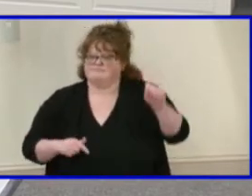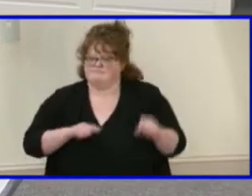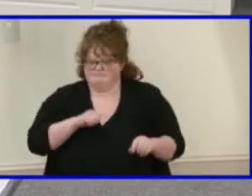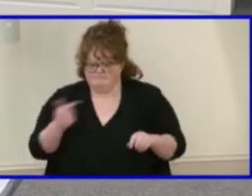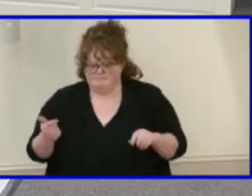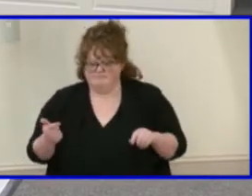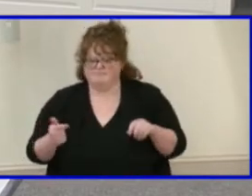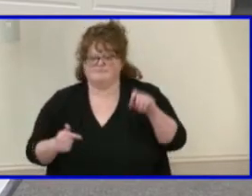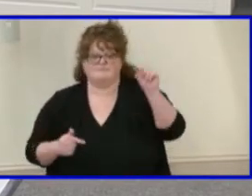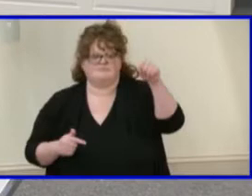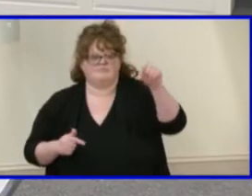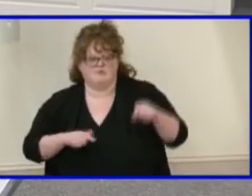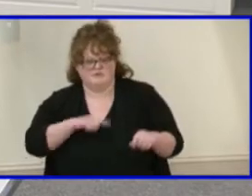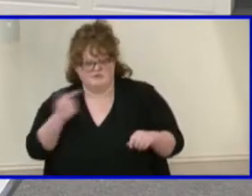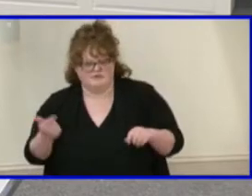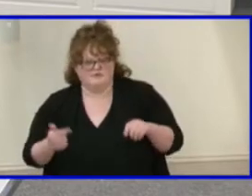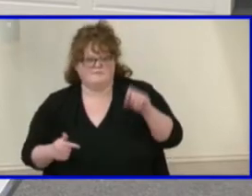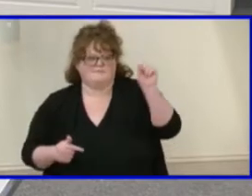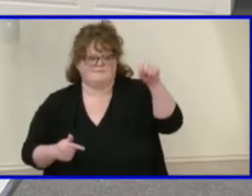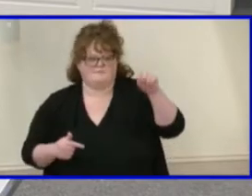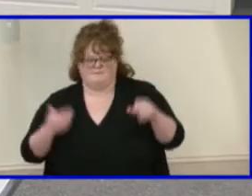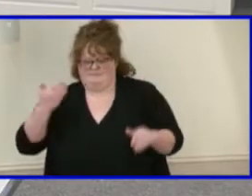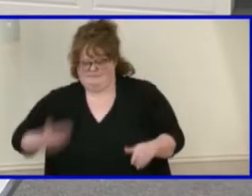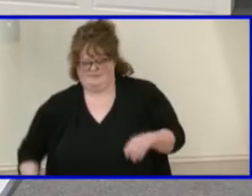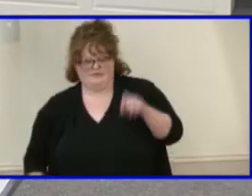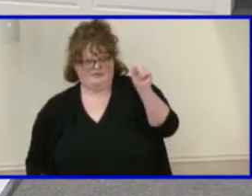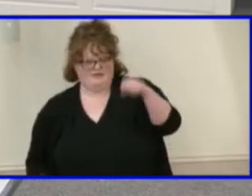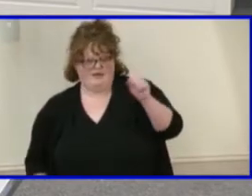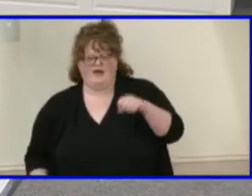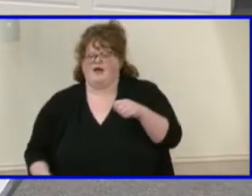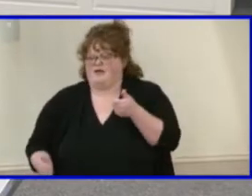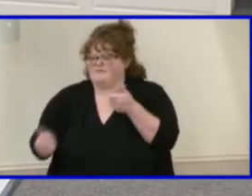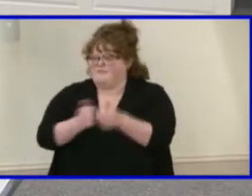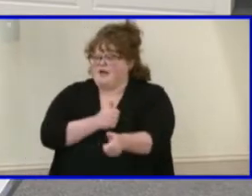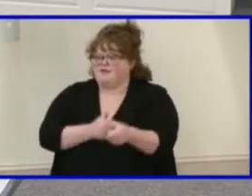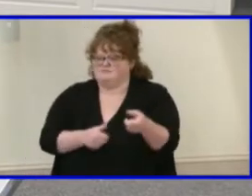Ogburn. Aye. Ms. Shea. And I vote aye. Aye.